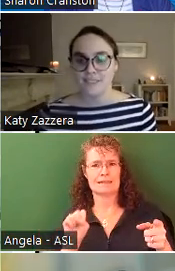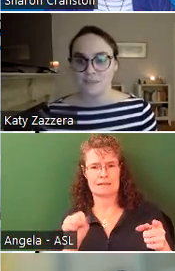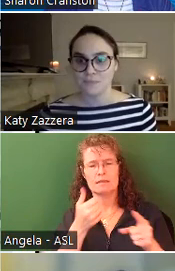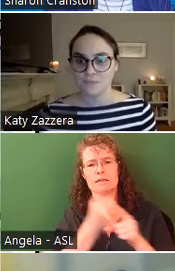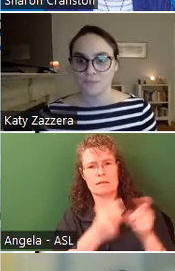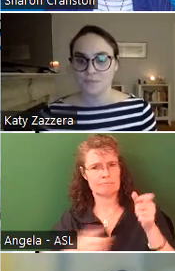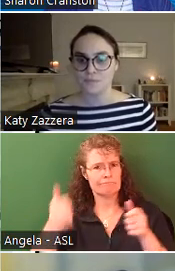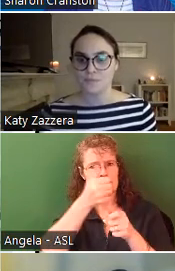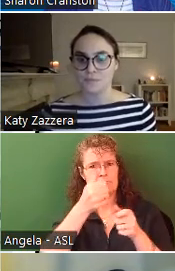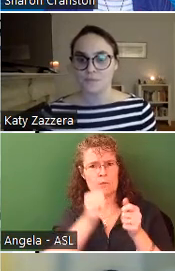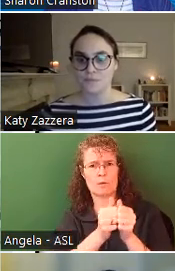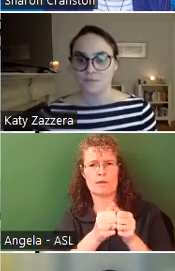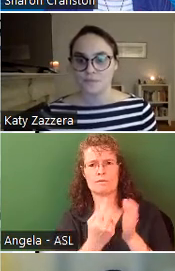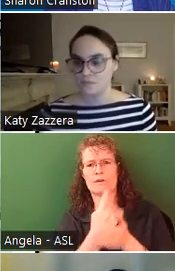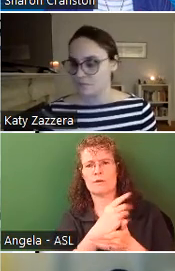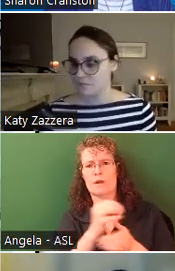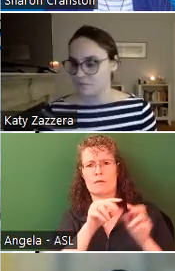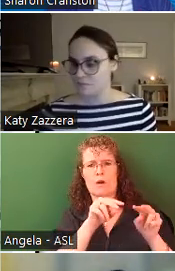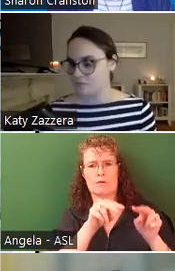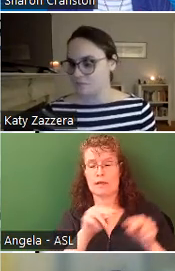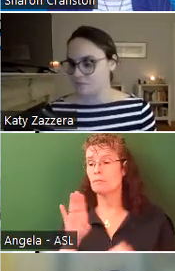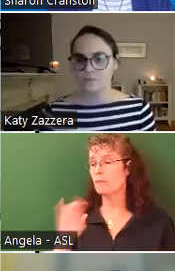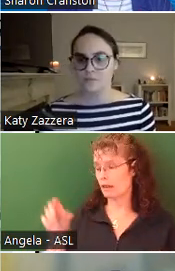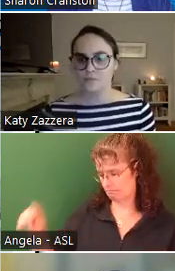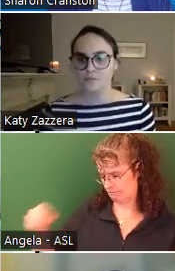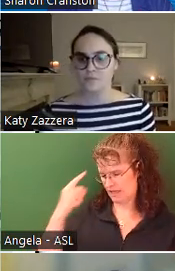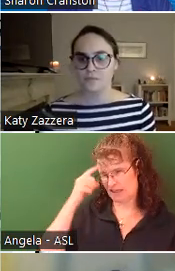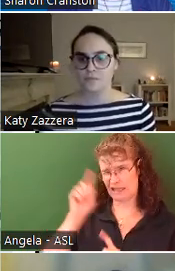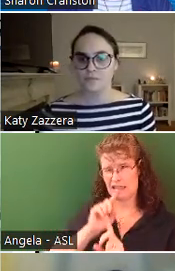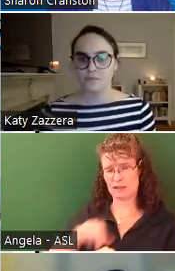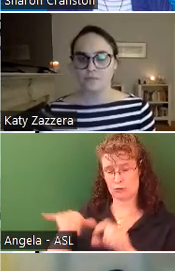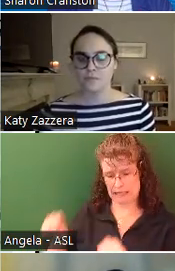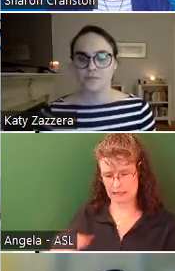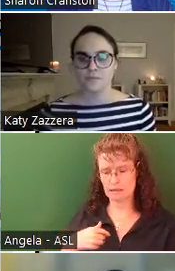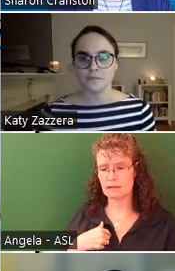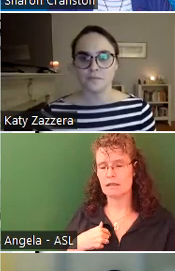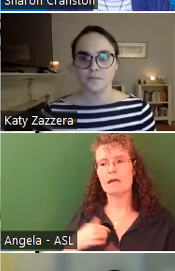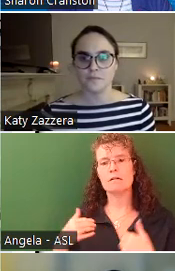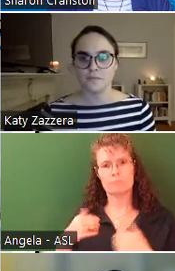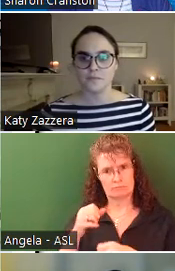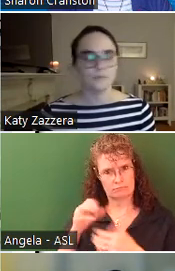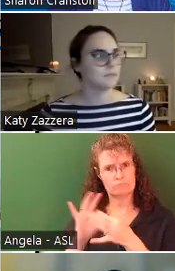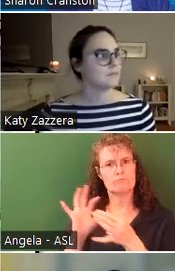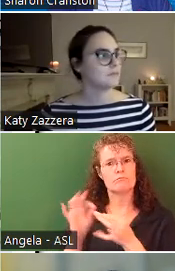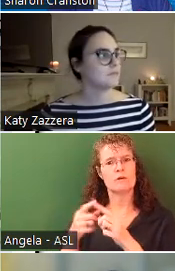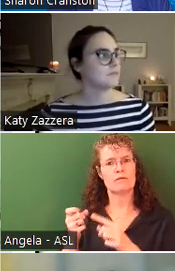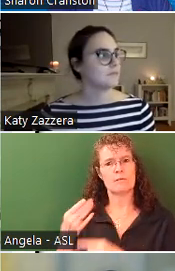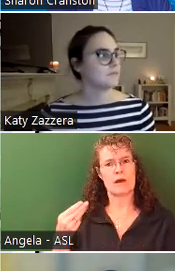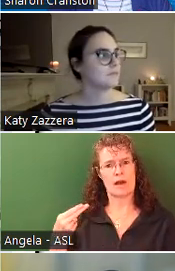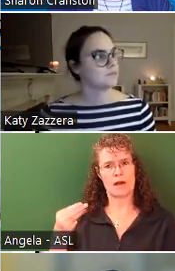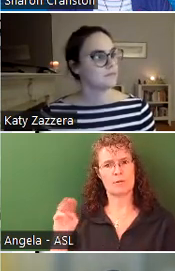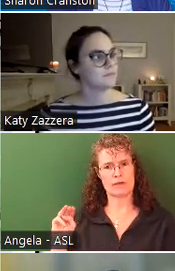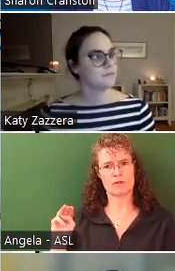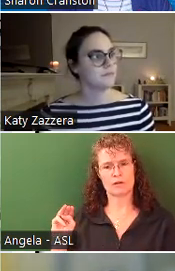Permitting. Hi, Bill. Yes, I think I can answer that question. We have received comments from the Harbormaster and we